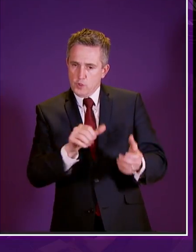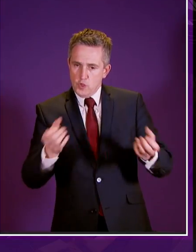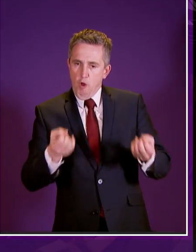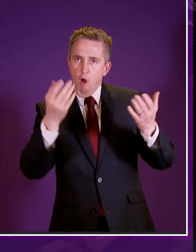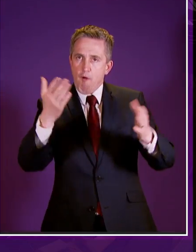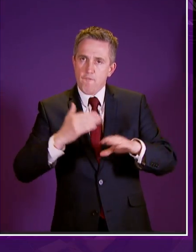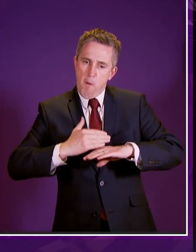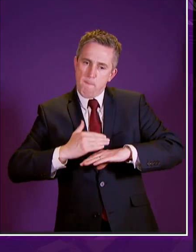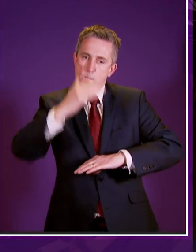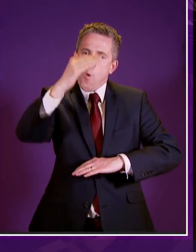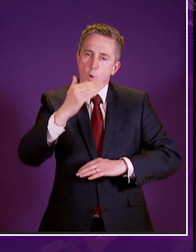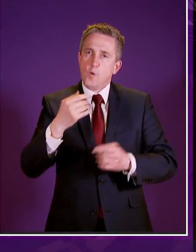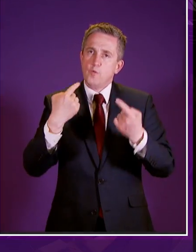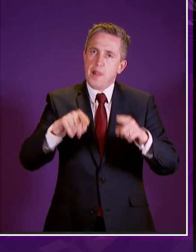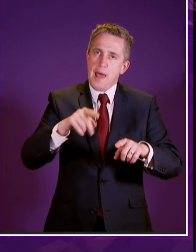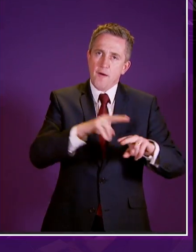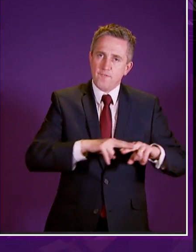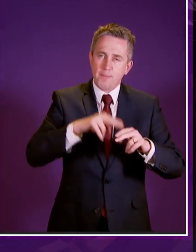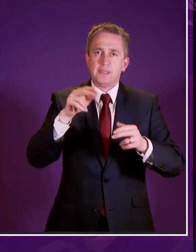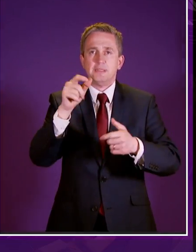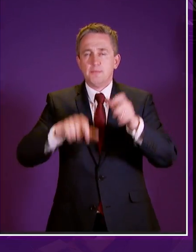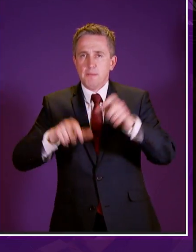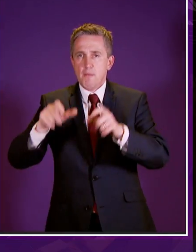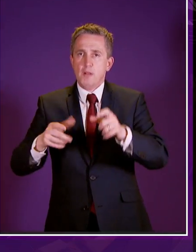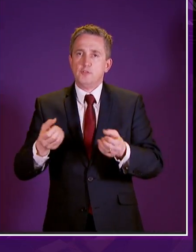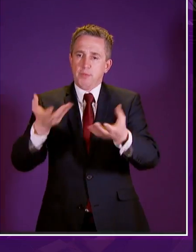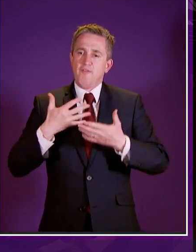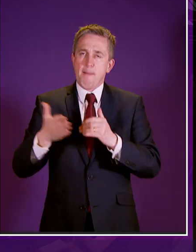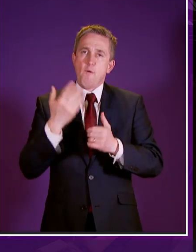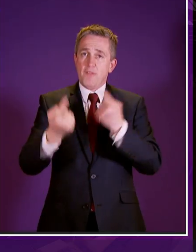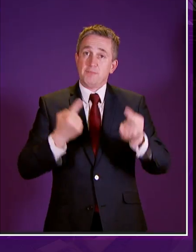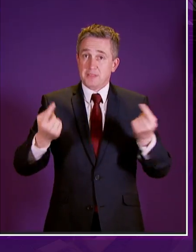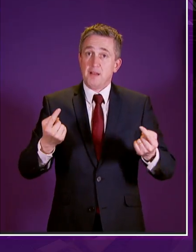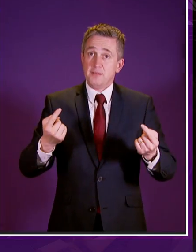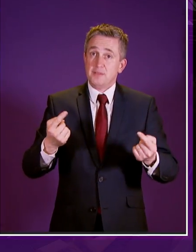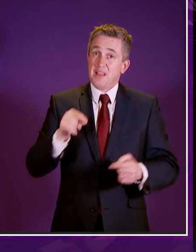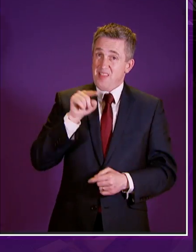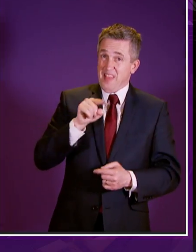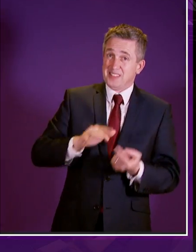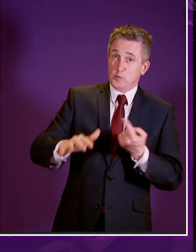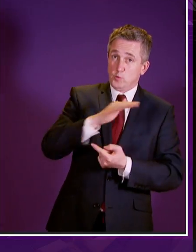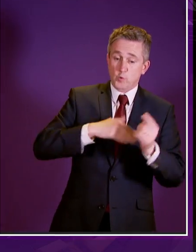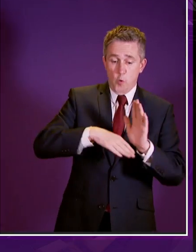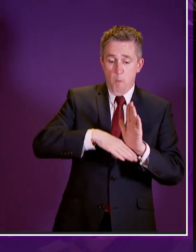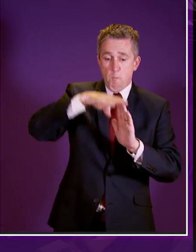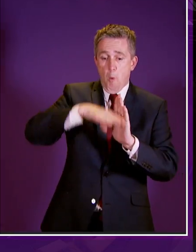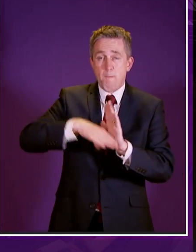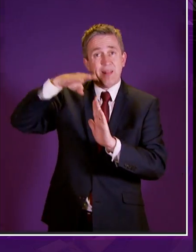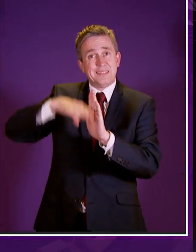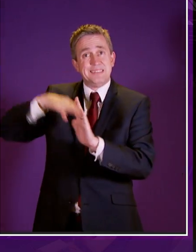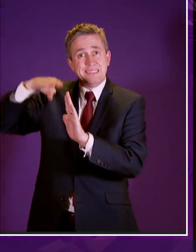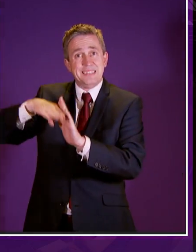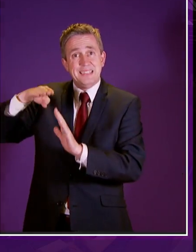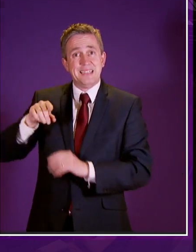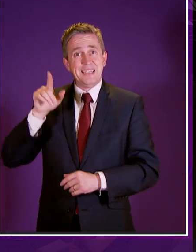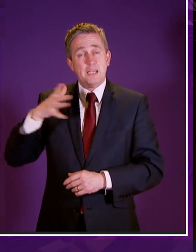than the minimum for themselves and their family that is the central tenant of social mobility around which he sought to build